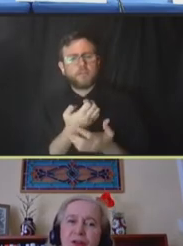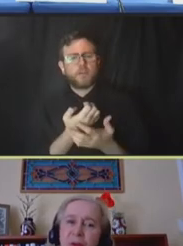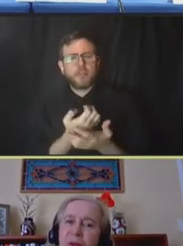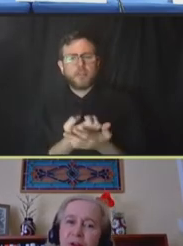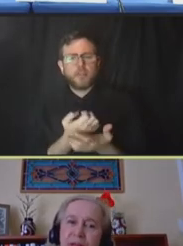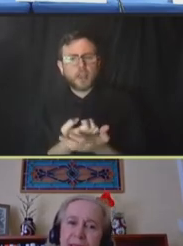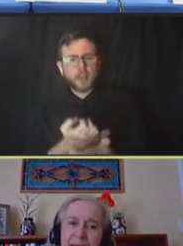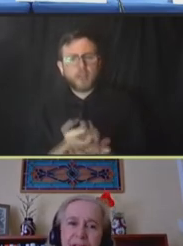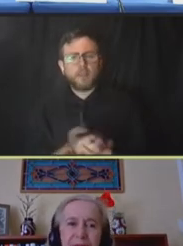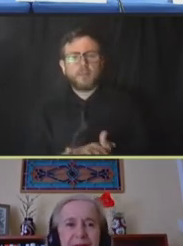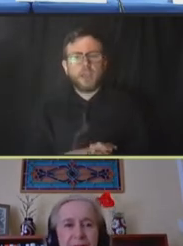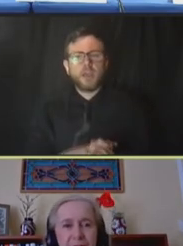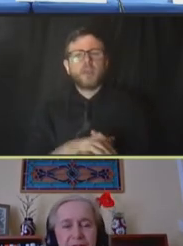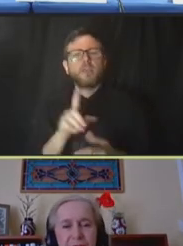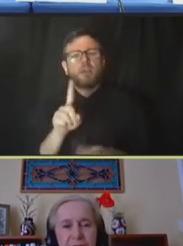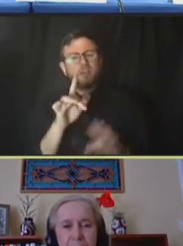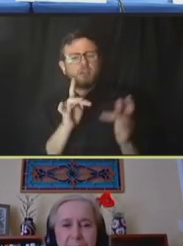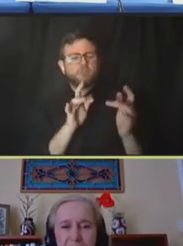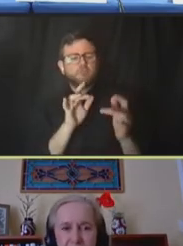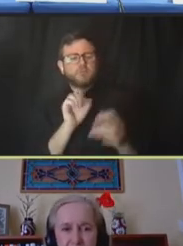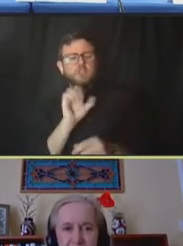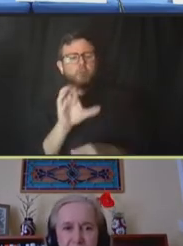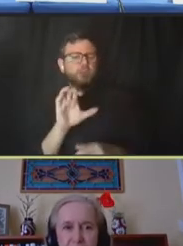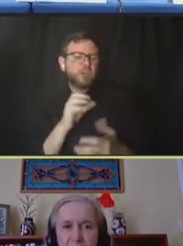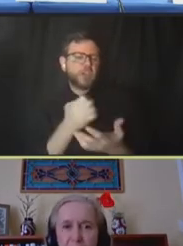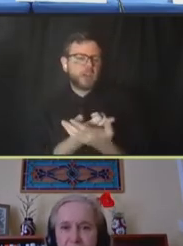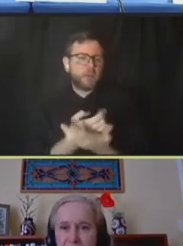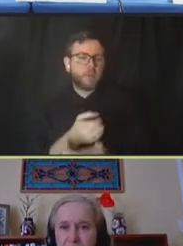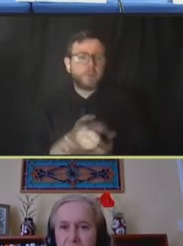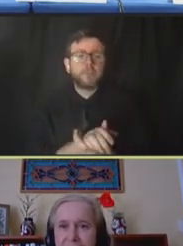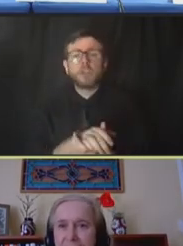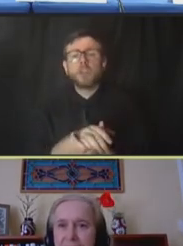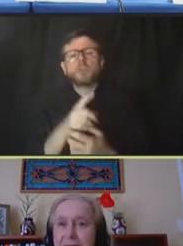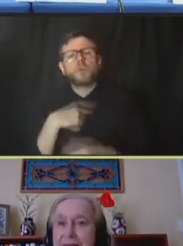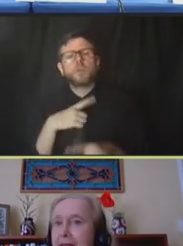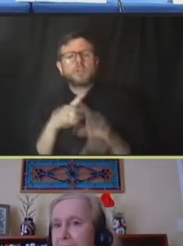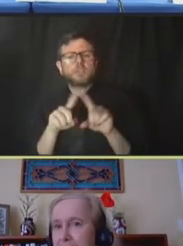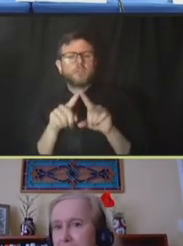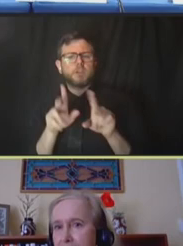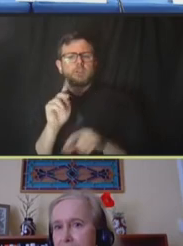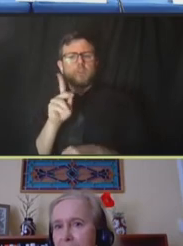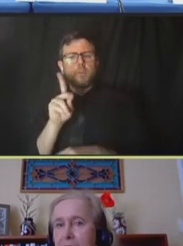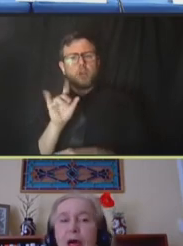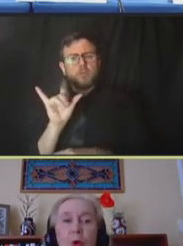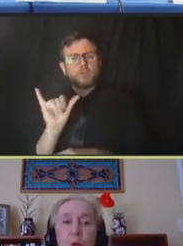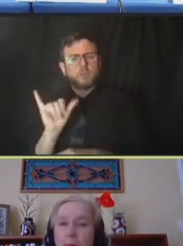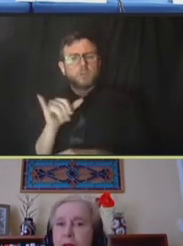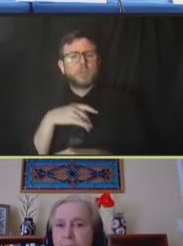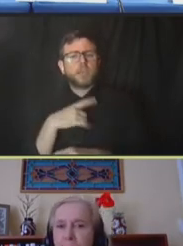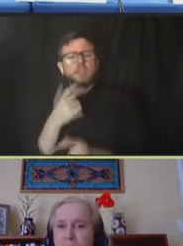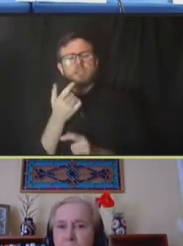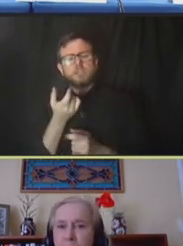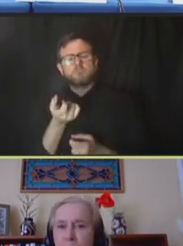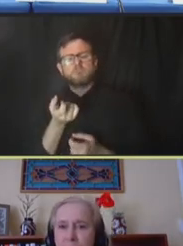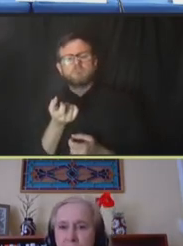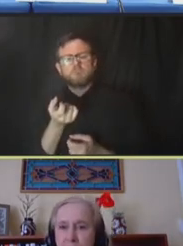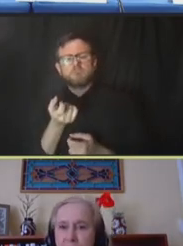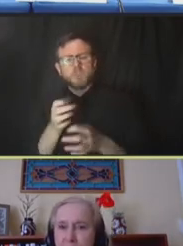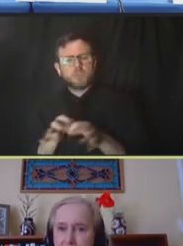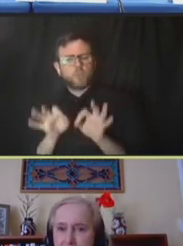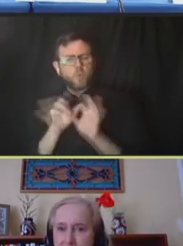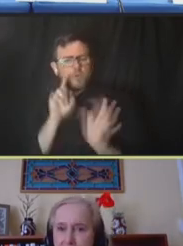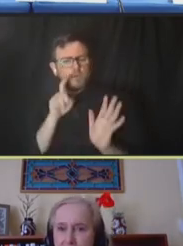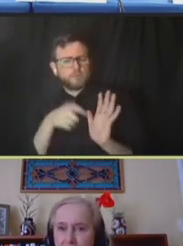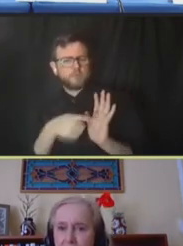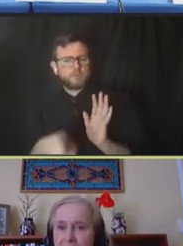And also, when you look at the different kinds of topologies, what we're interested in identifying, what are the most important nodes